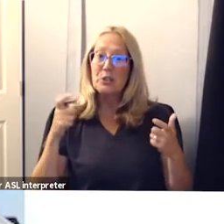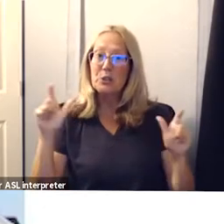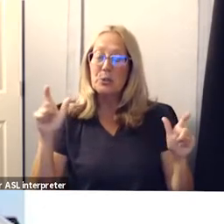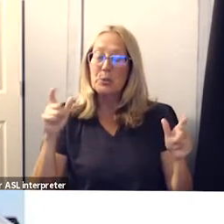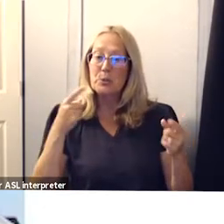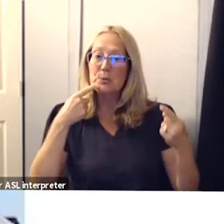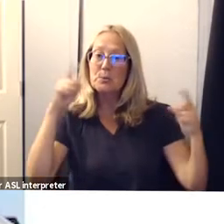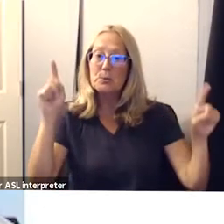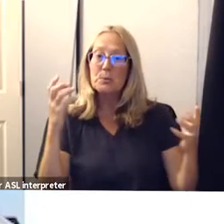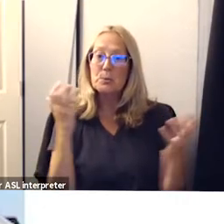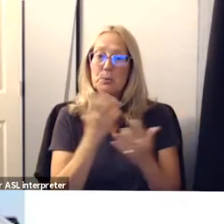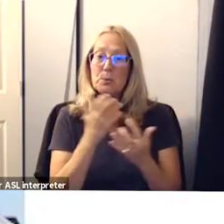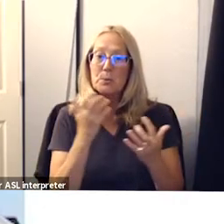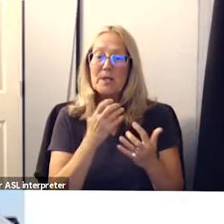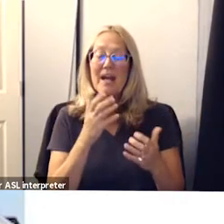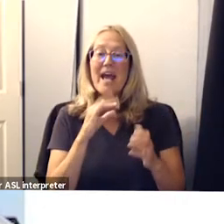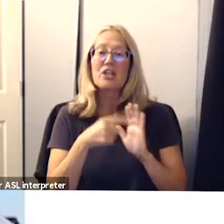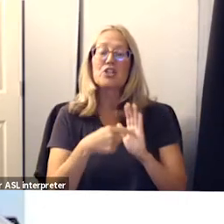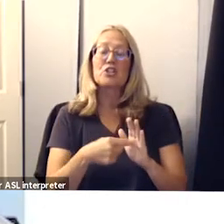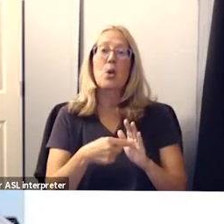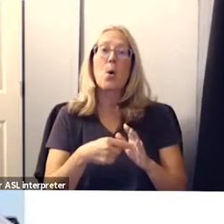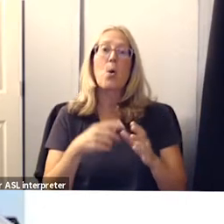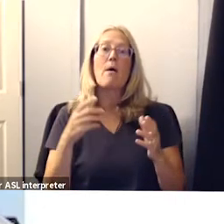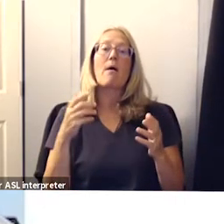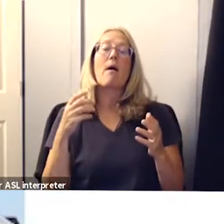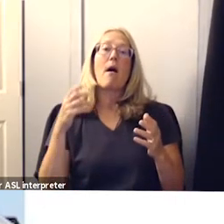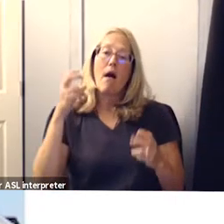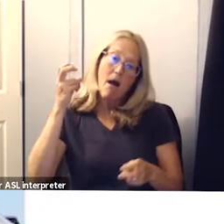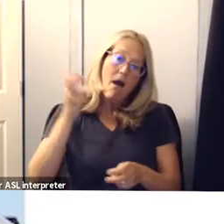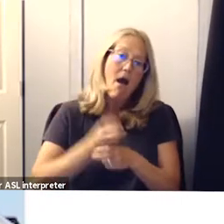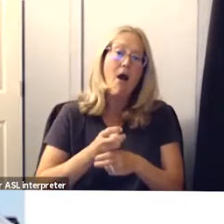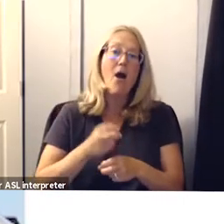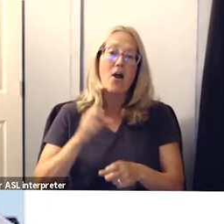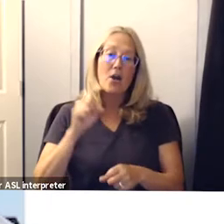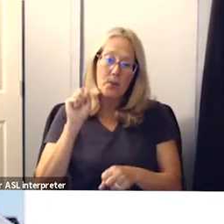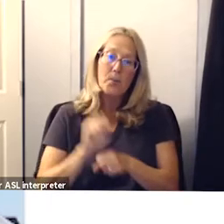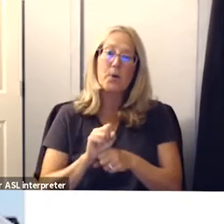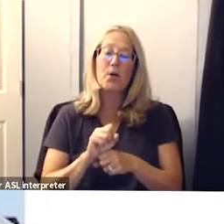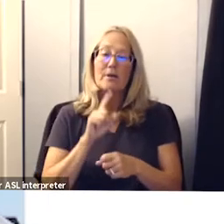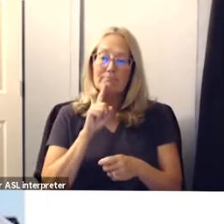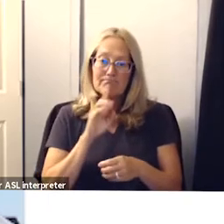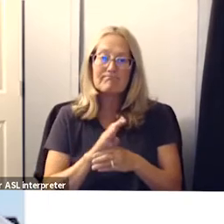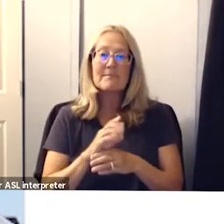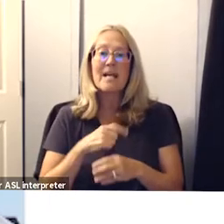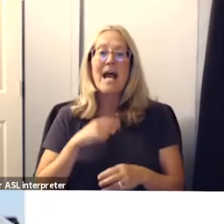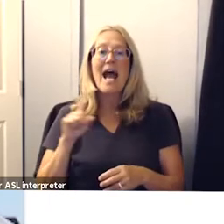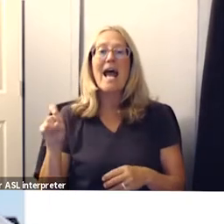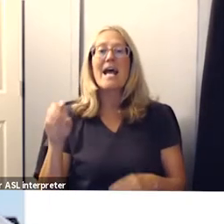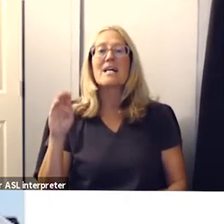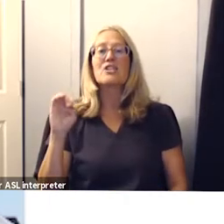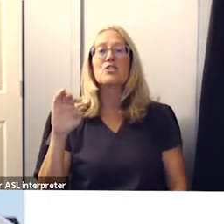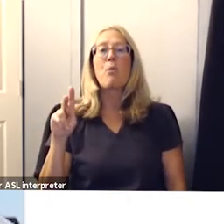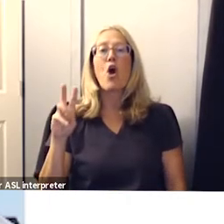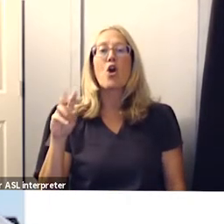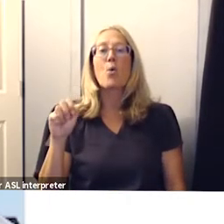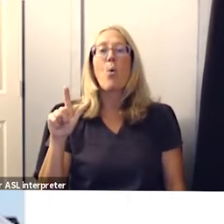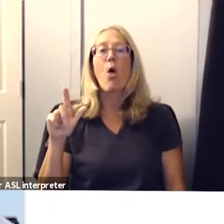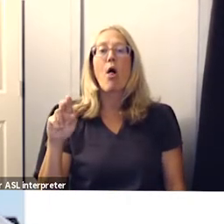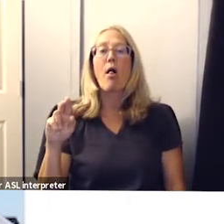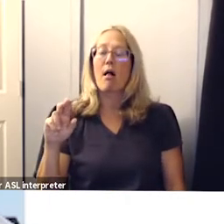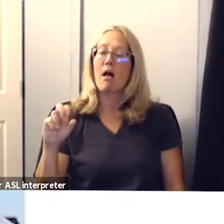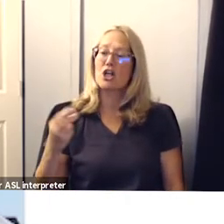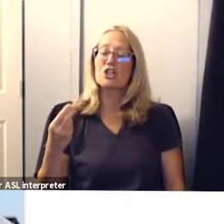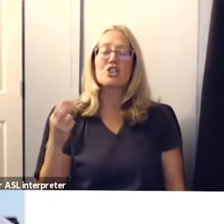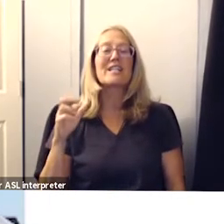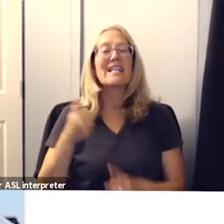obviously a reflection of a tremendous amount of hard work and commitment i've asked coach mark wash to say a few words and he's joining us